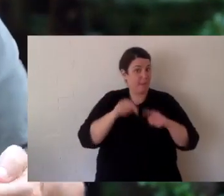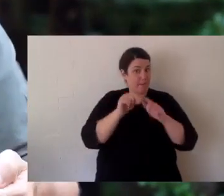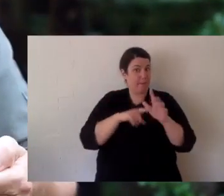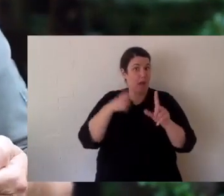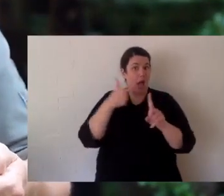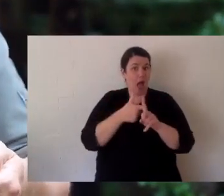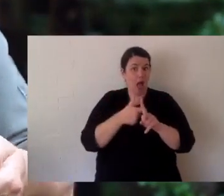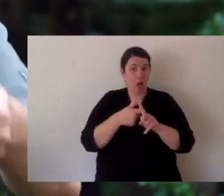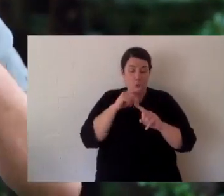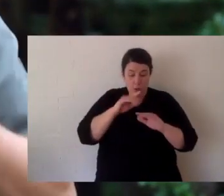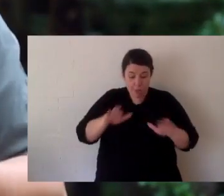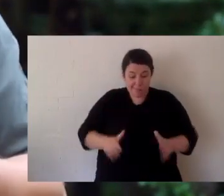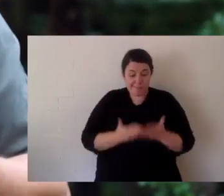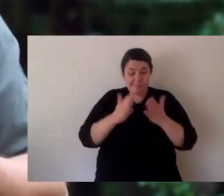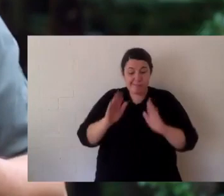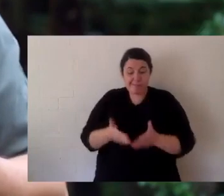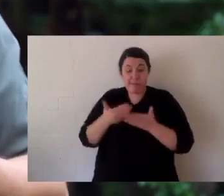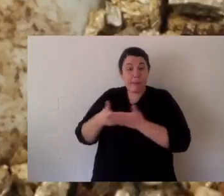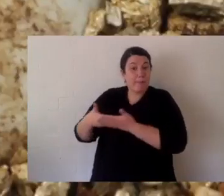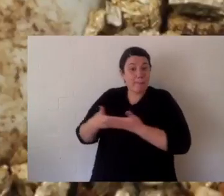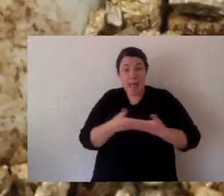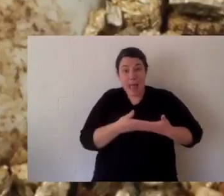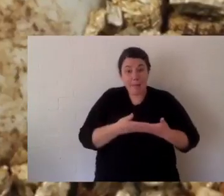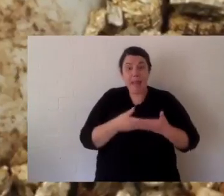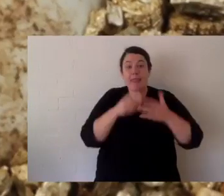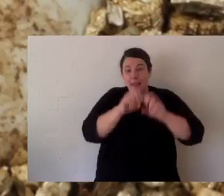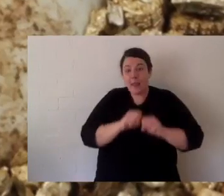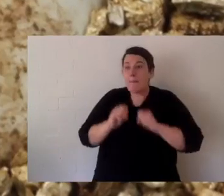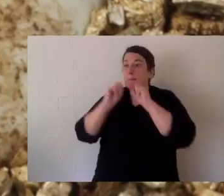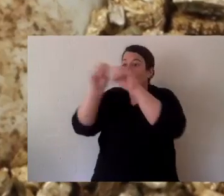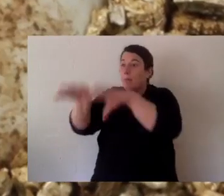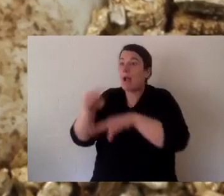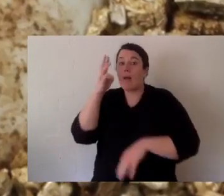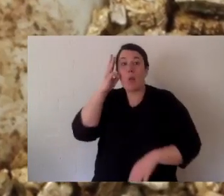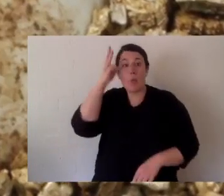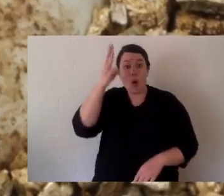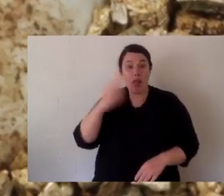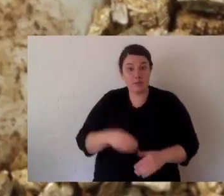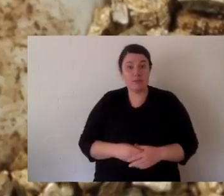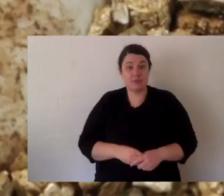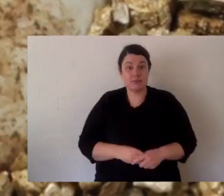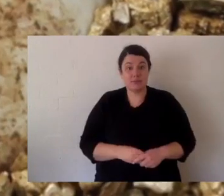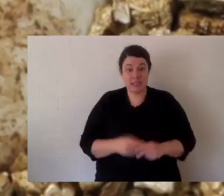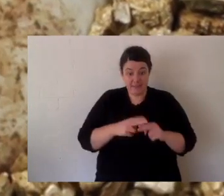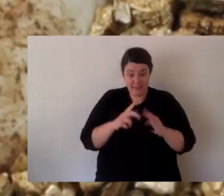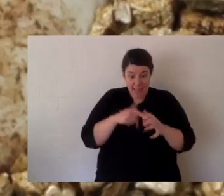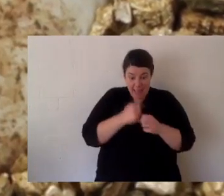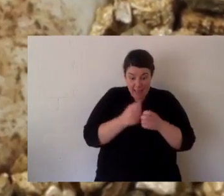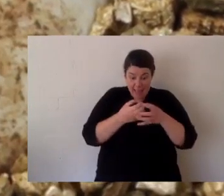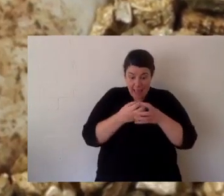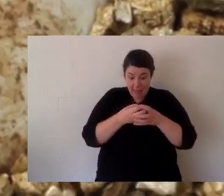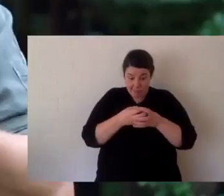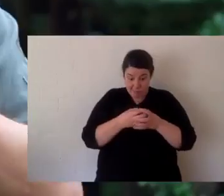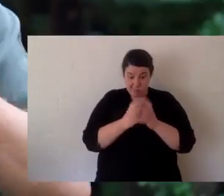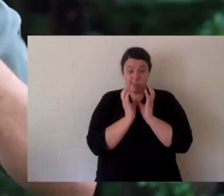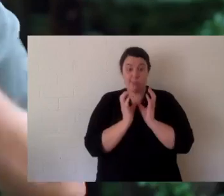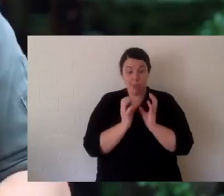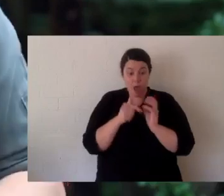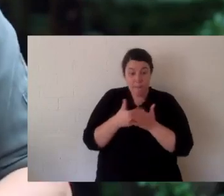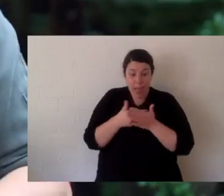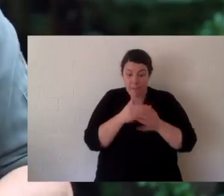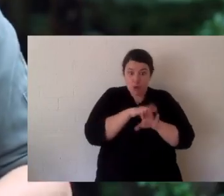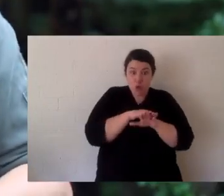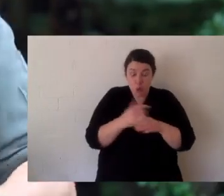gone out and we've collected 12 and we've brought them into captivity and our job is to breed them and get them back into the water. So